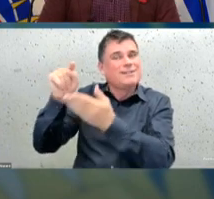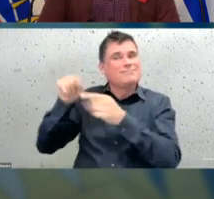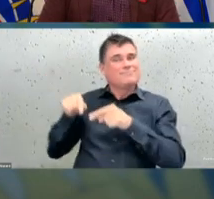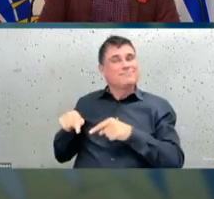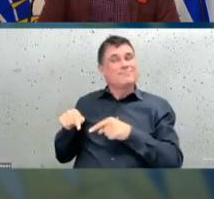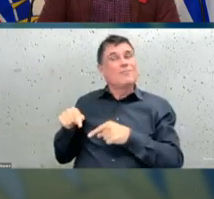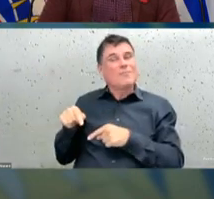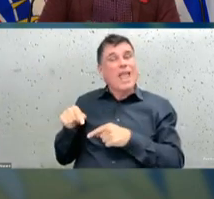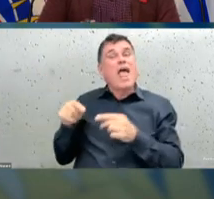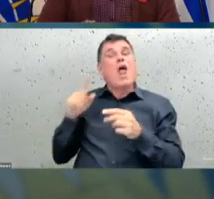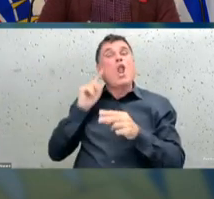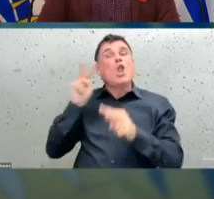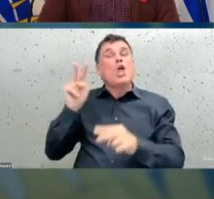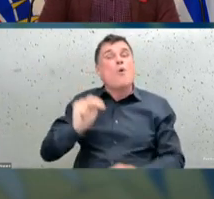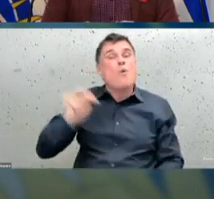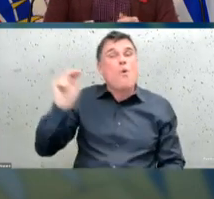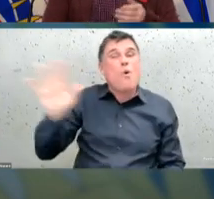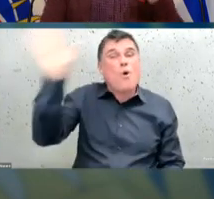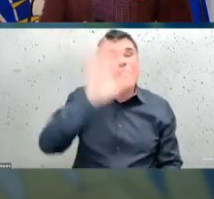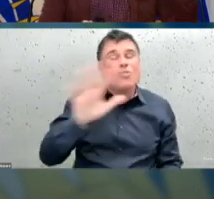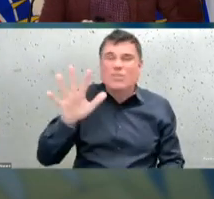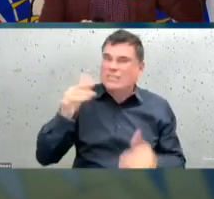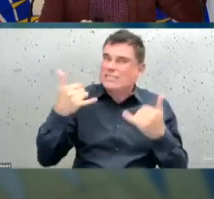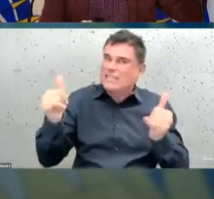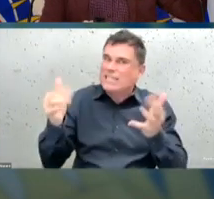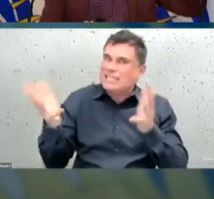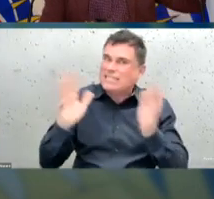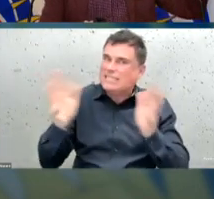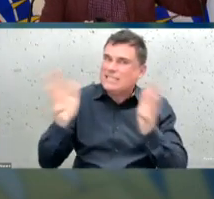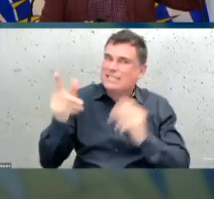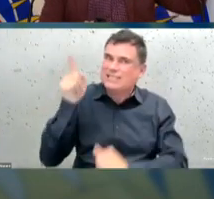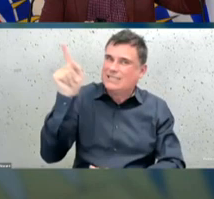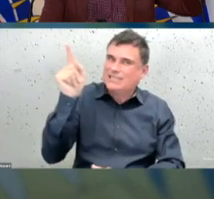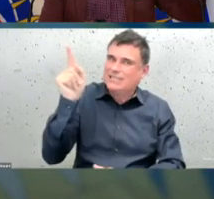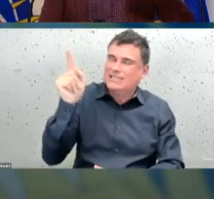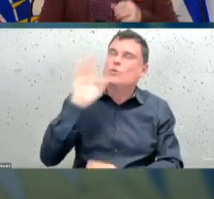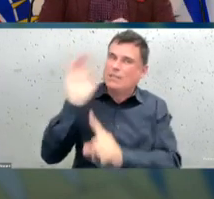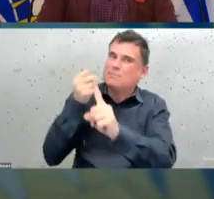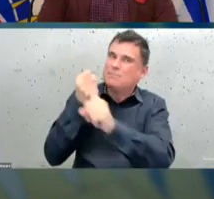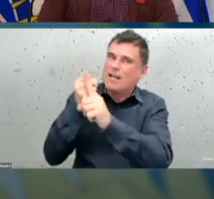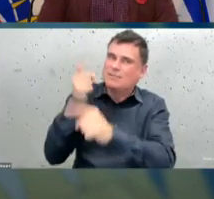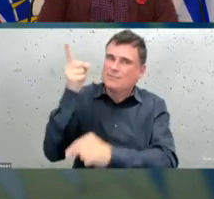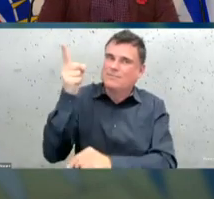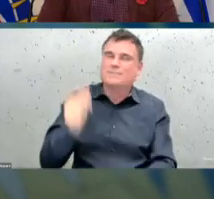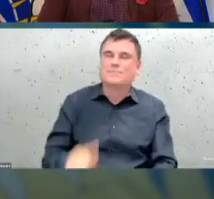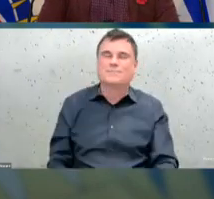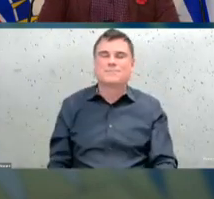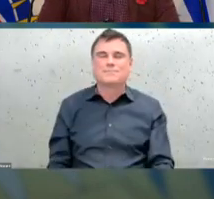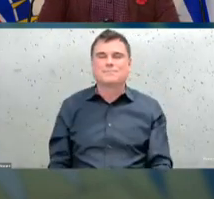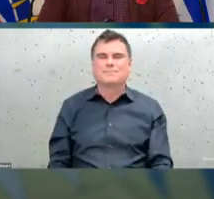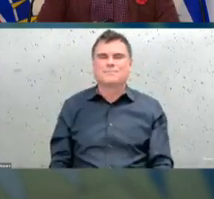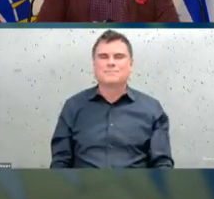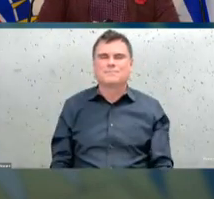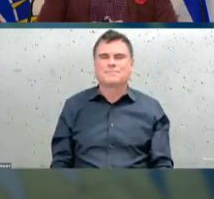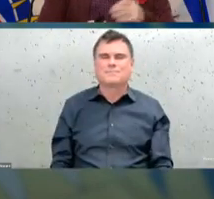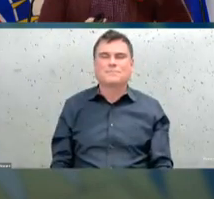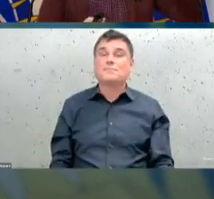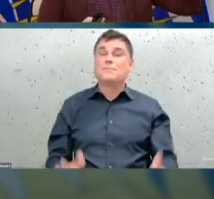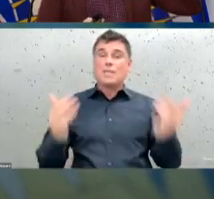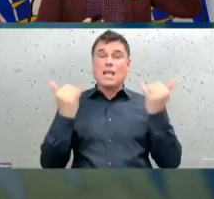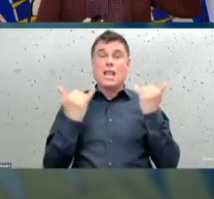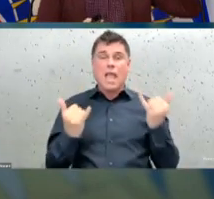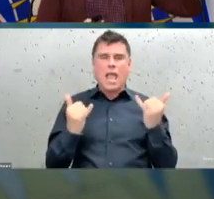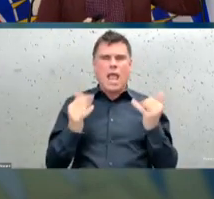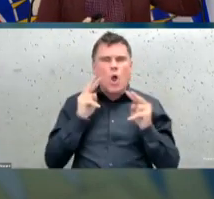last time we presented the update of the epidemiologic data. were right as the 9 to 11 and 5 to 8 year old age group